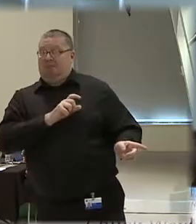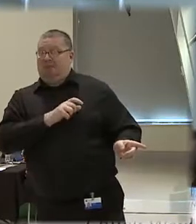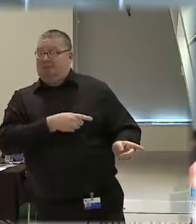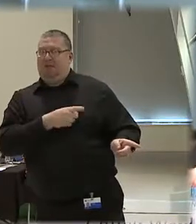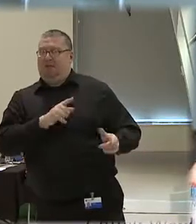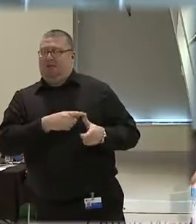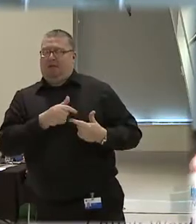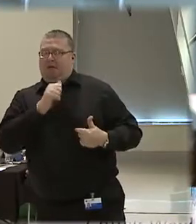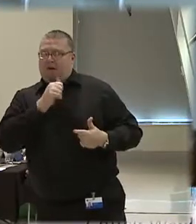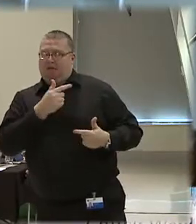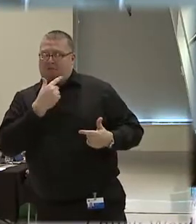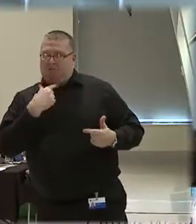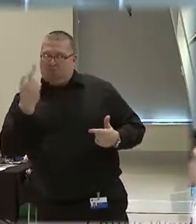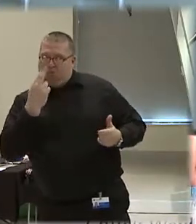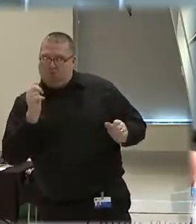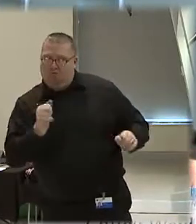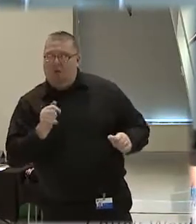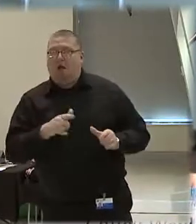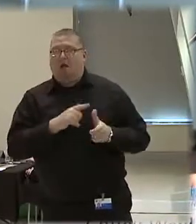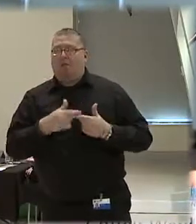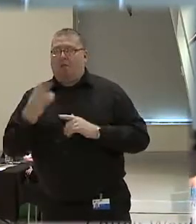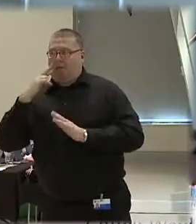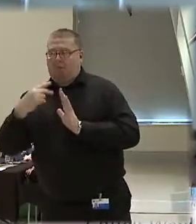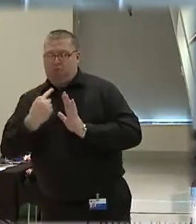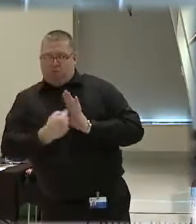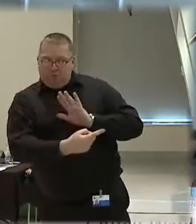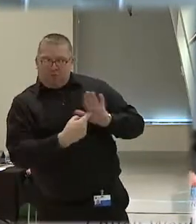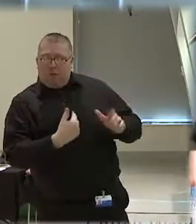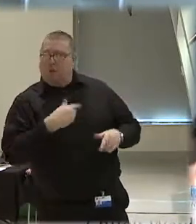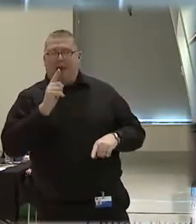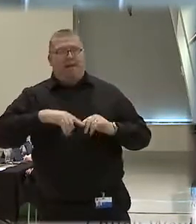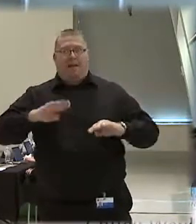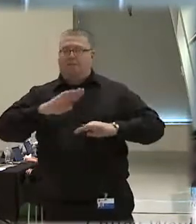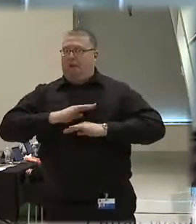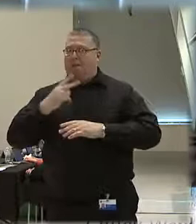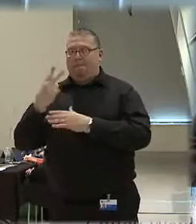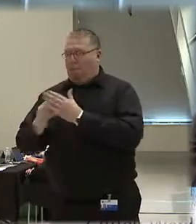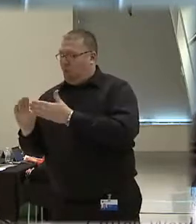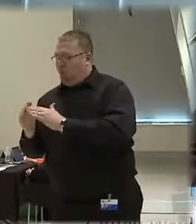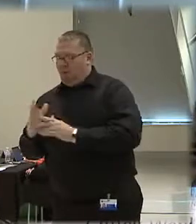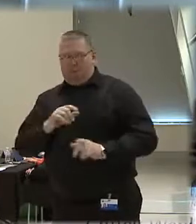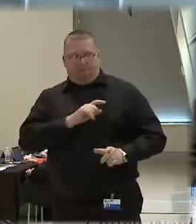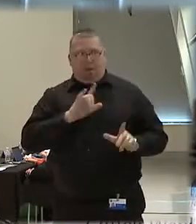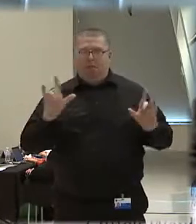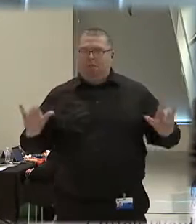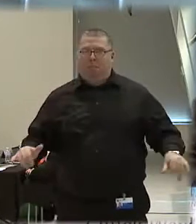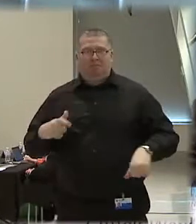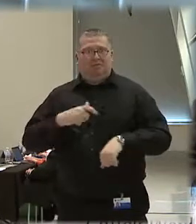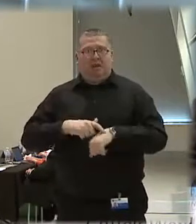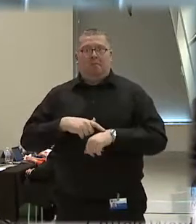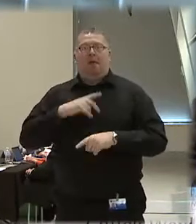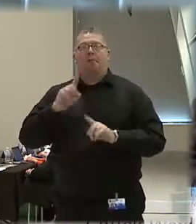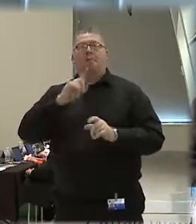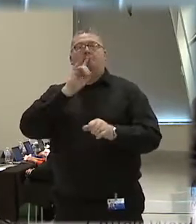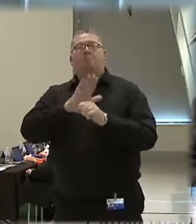unjustified. I took criticism for that. I cannot please either side. So I knew that what I have to do is commit to the process and invest